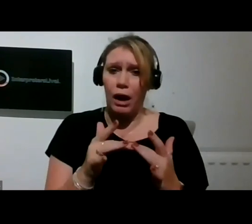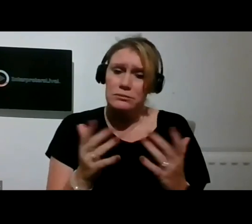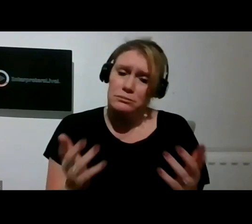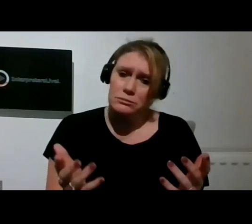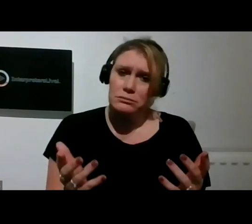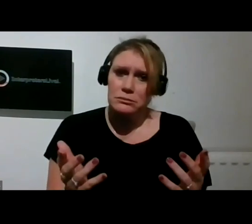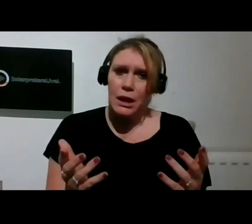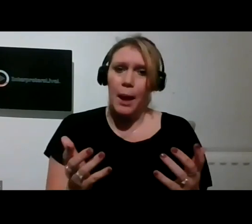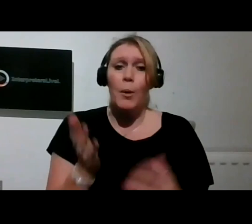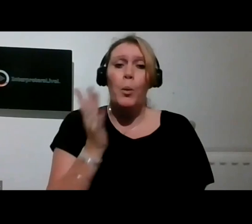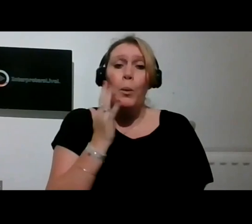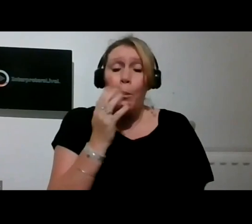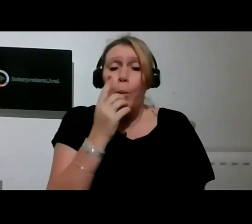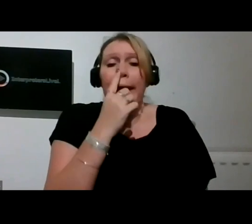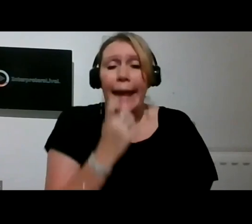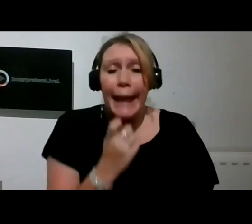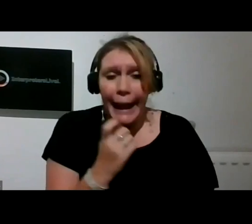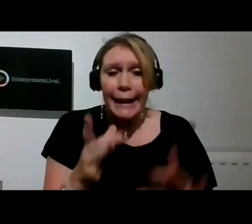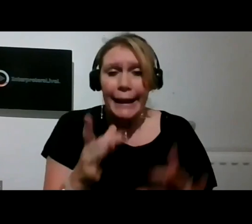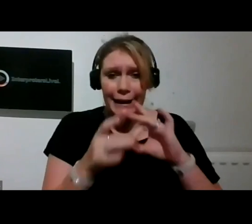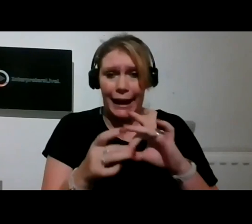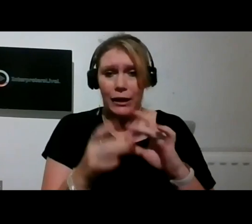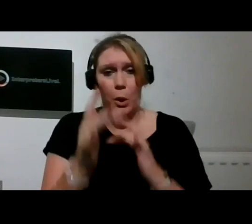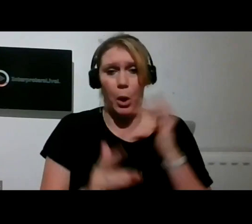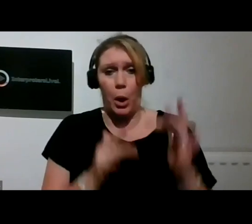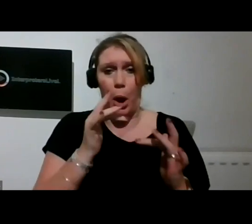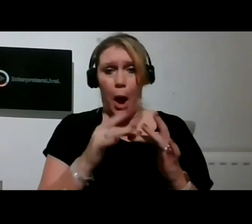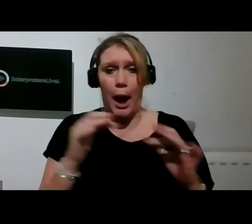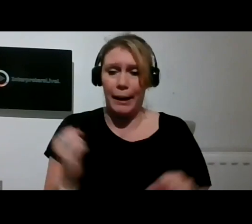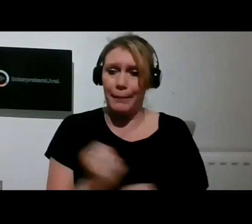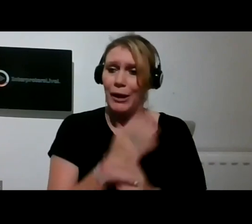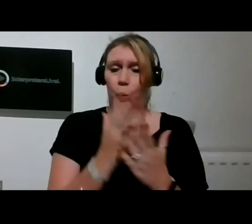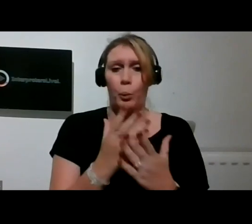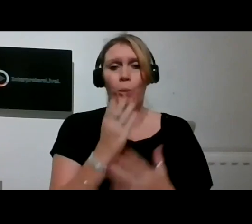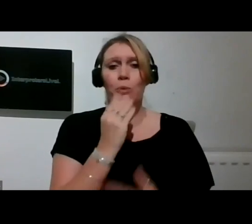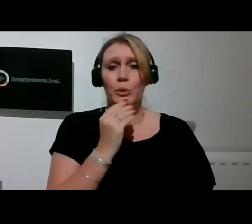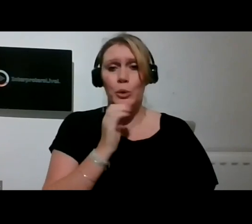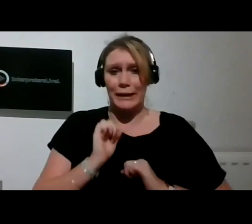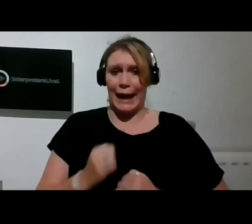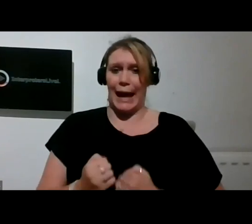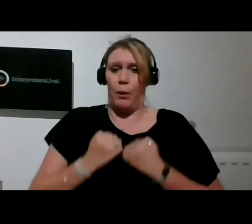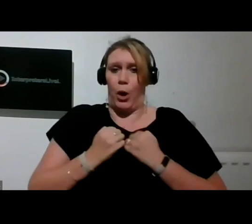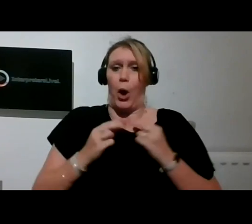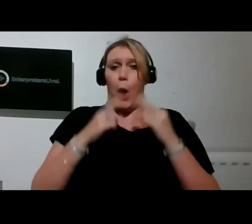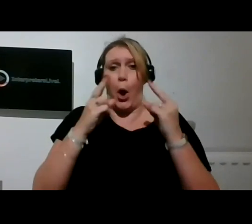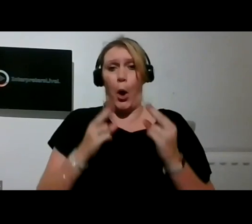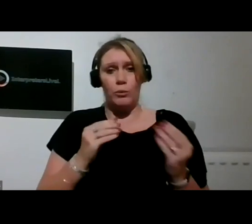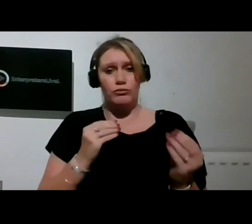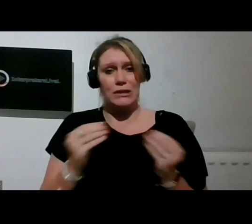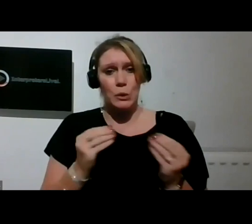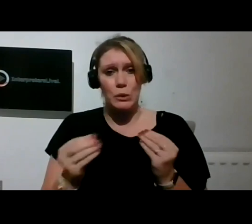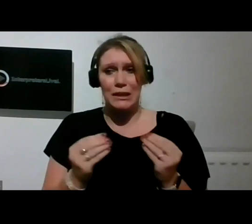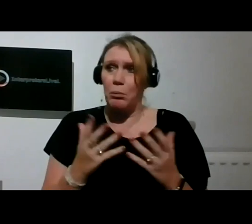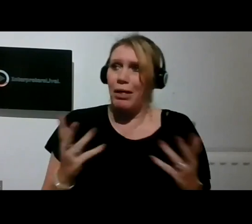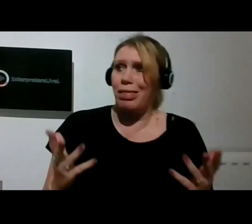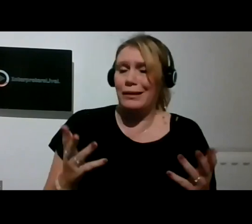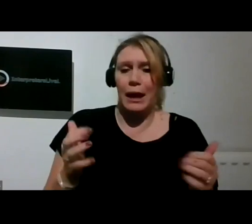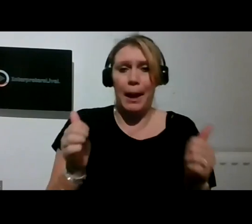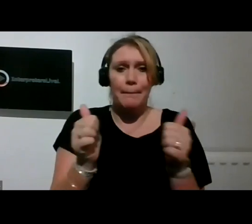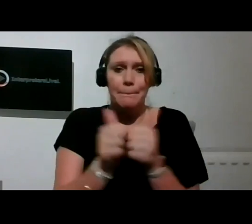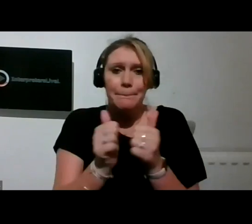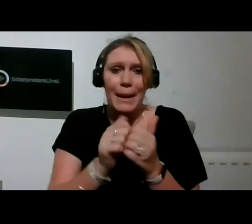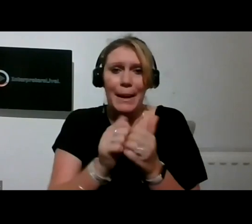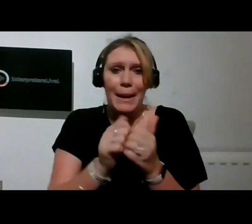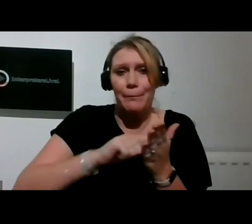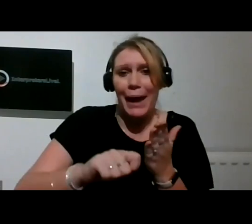with each other online and make use of the resources we have at home whether this is a simple pen and piece of paper to write poetry